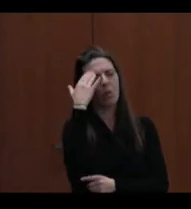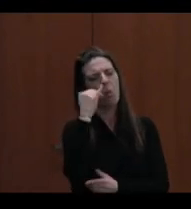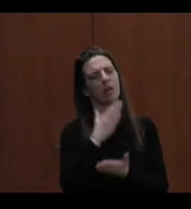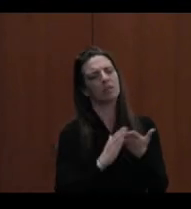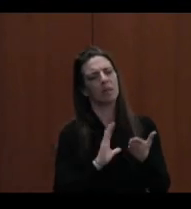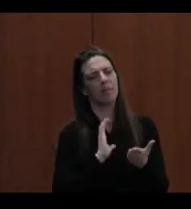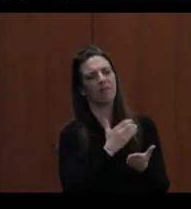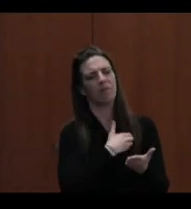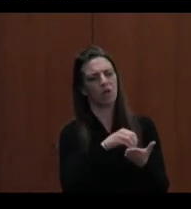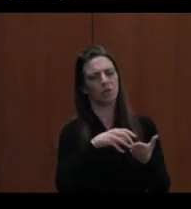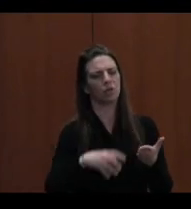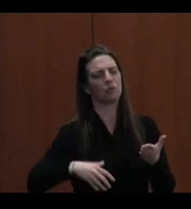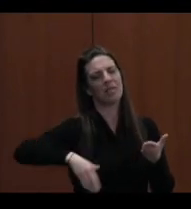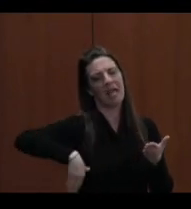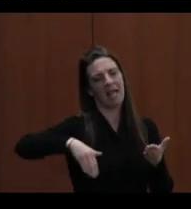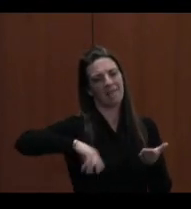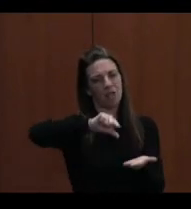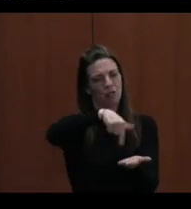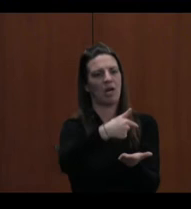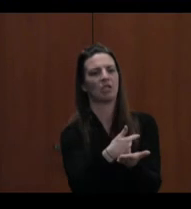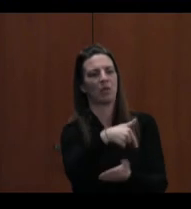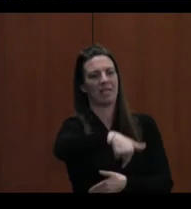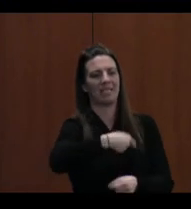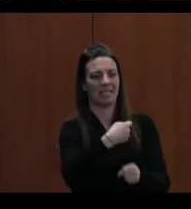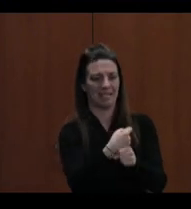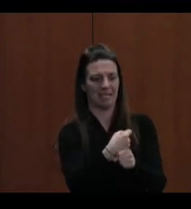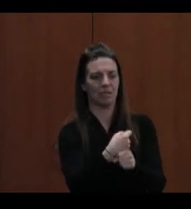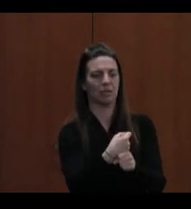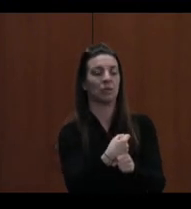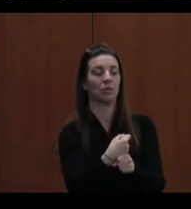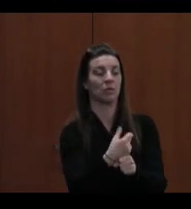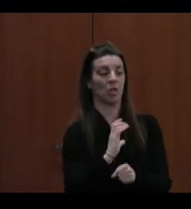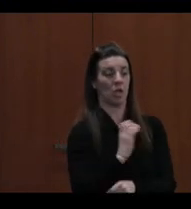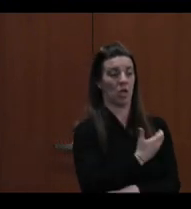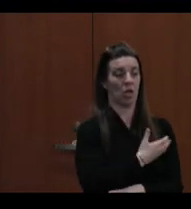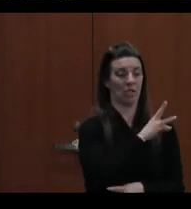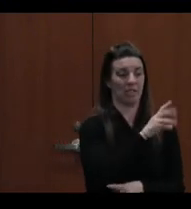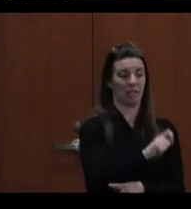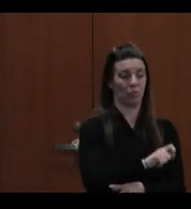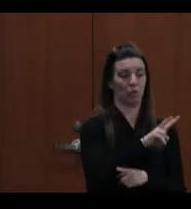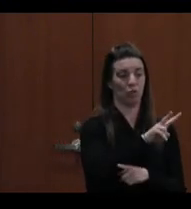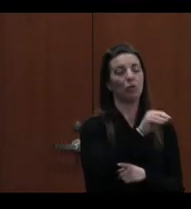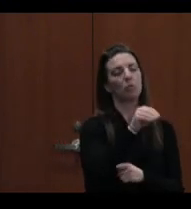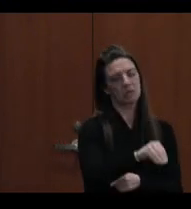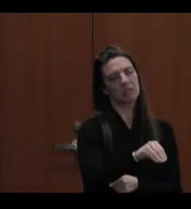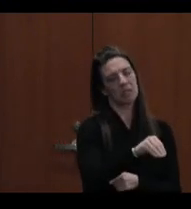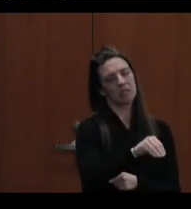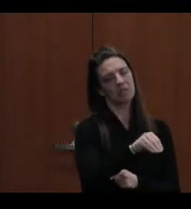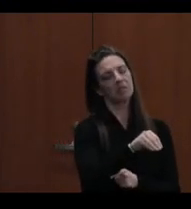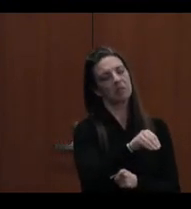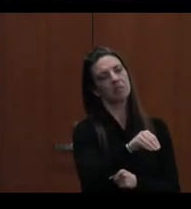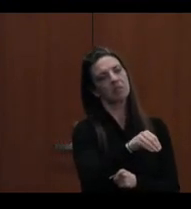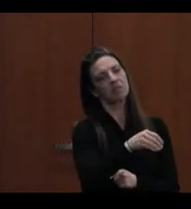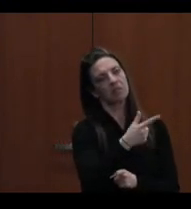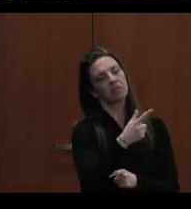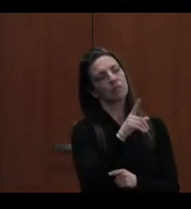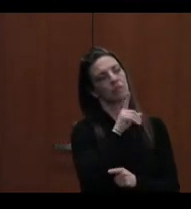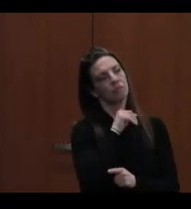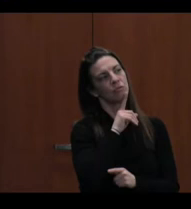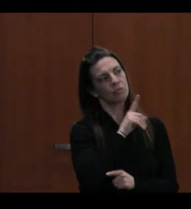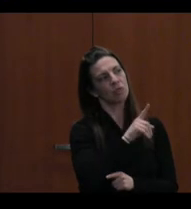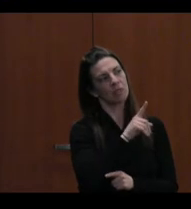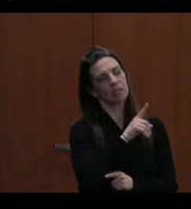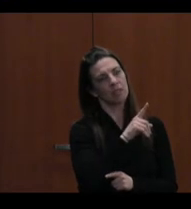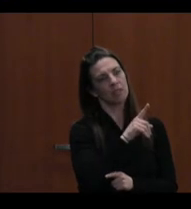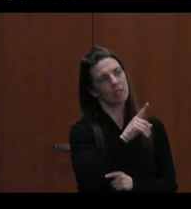that are still finishing. So we were at 6.2%. We've been fairly consistent in both, a